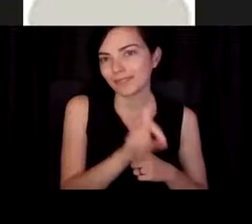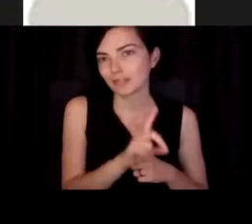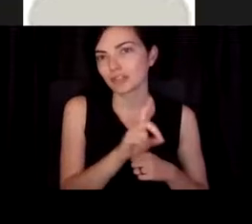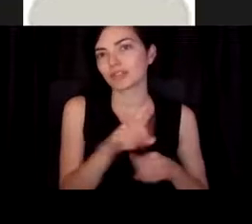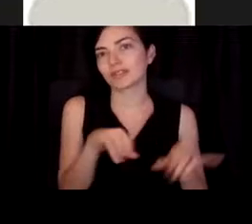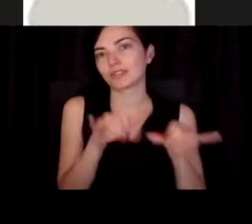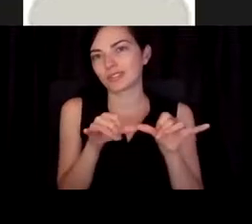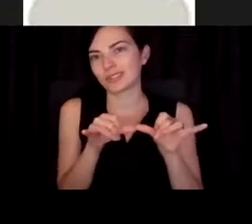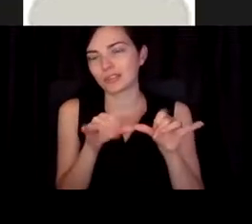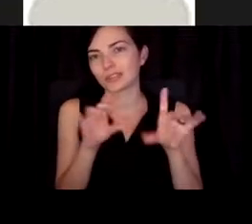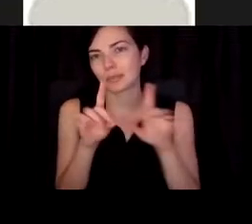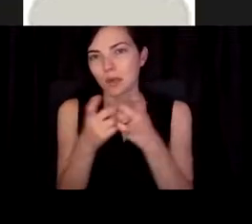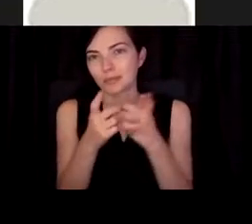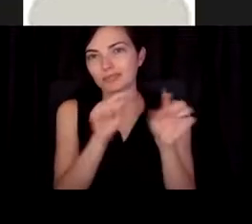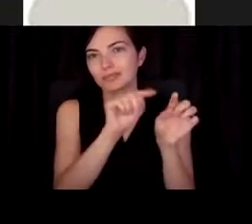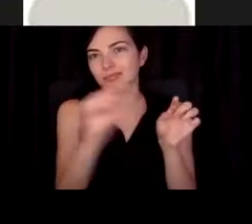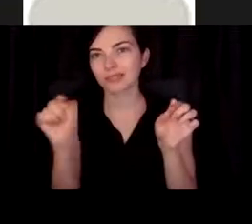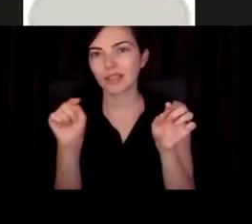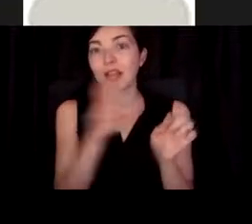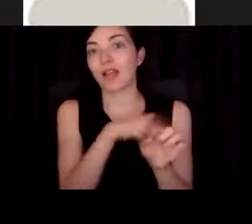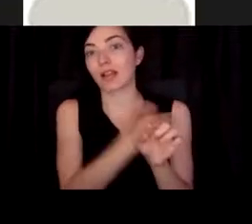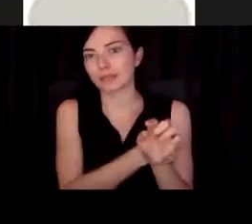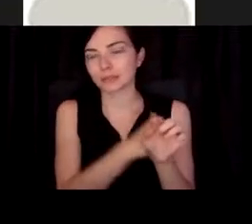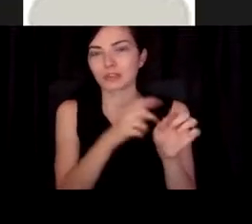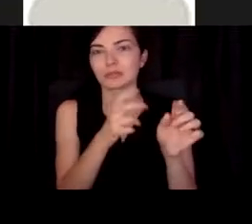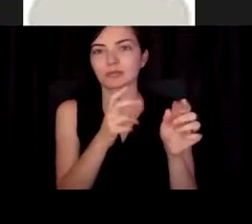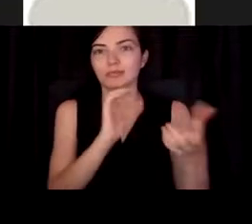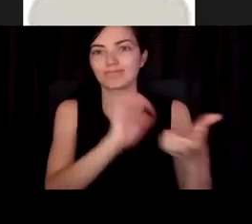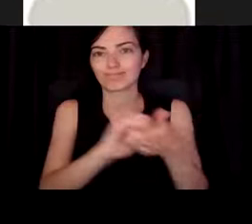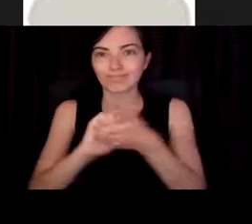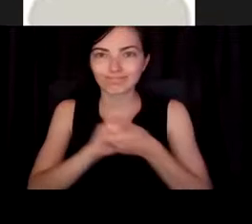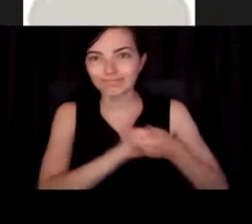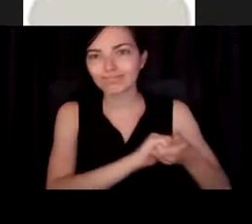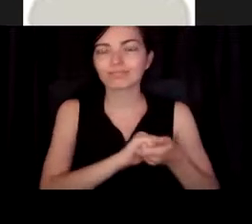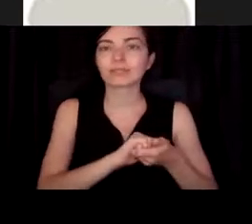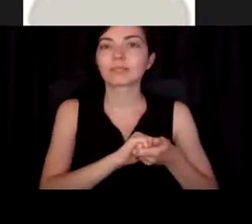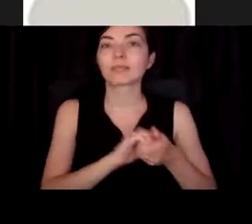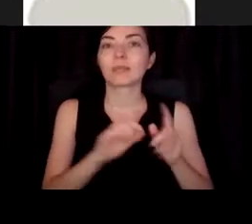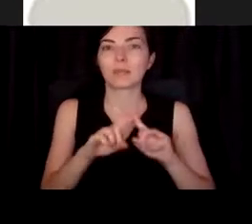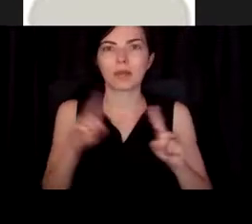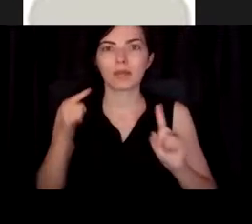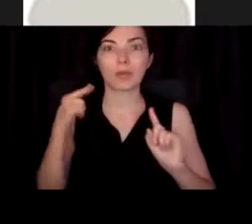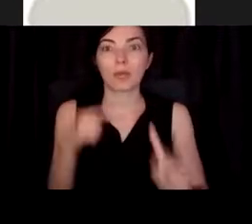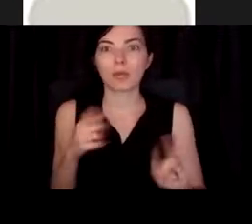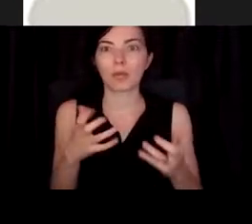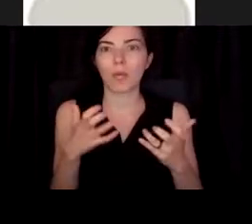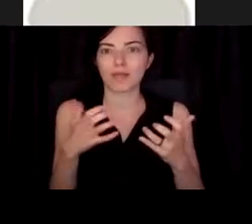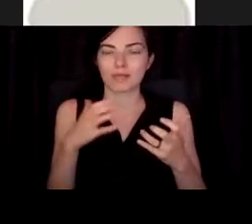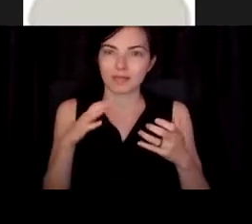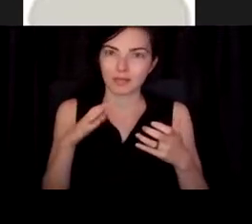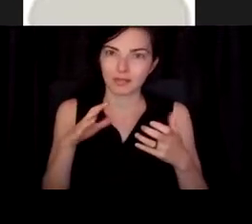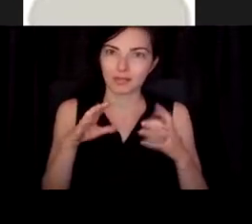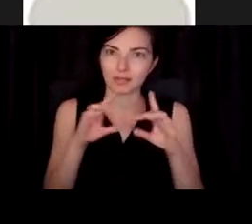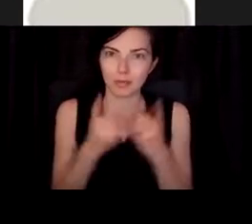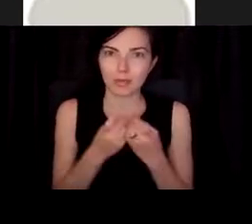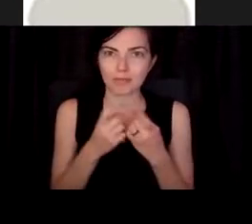really with the hospitals. But the idea is to have some sort of department that was really focused on translation